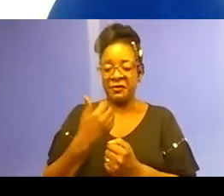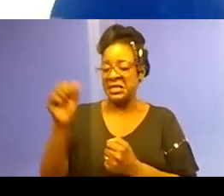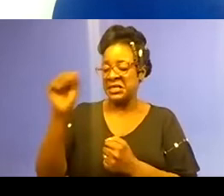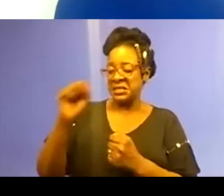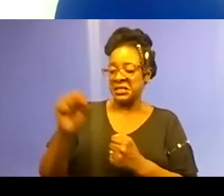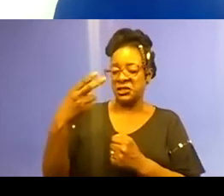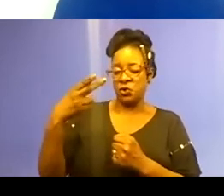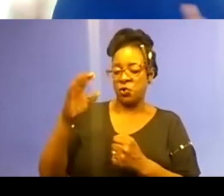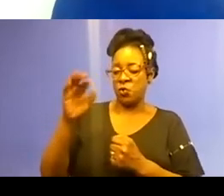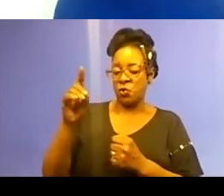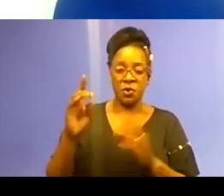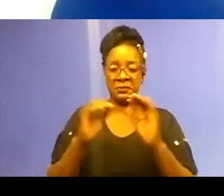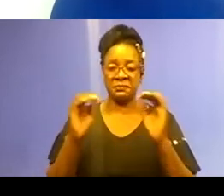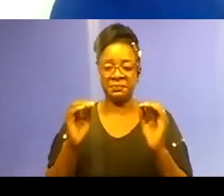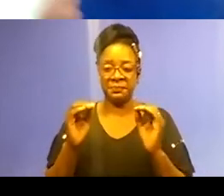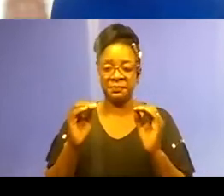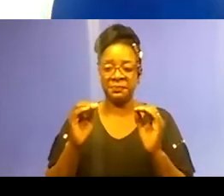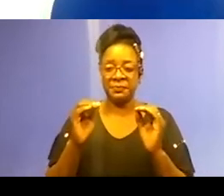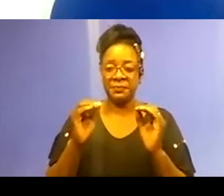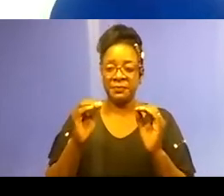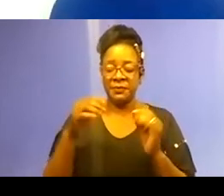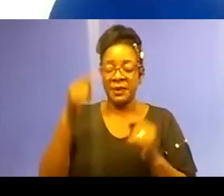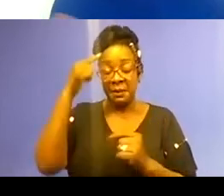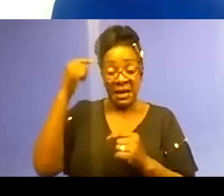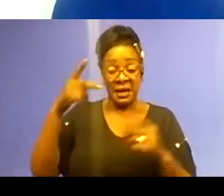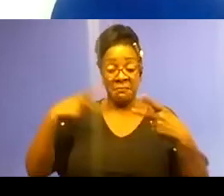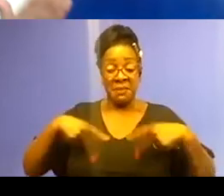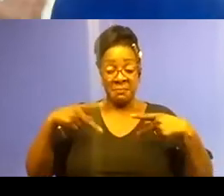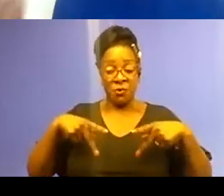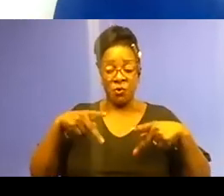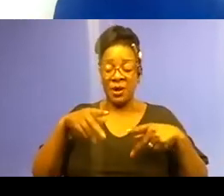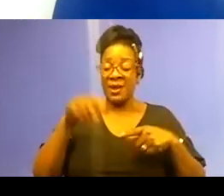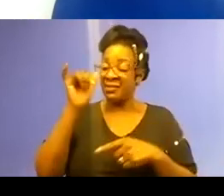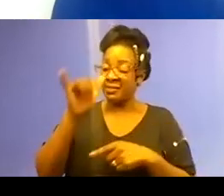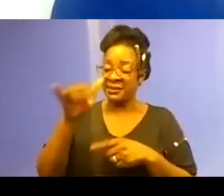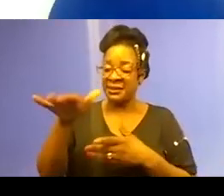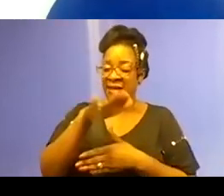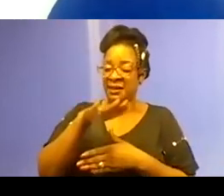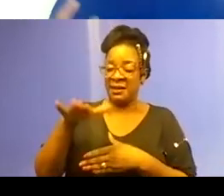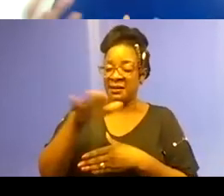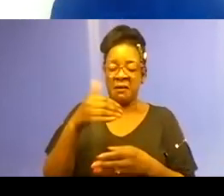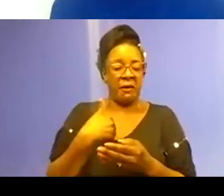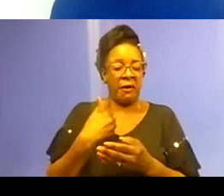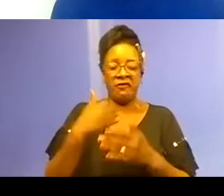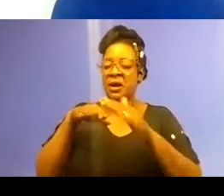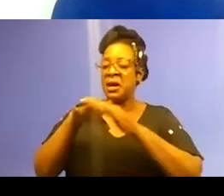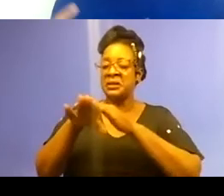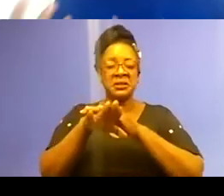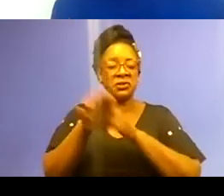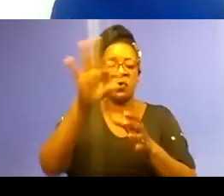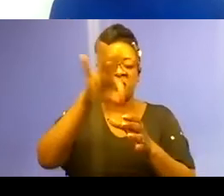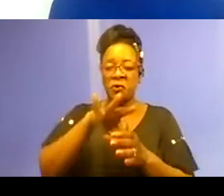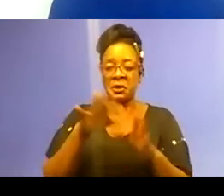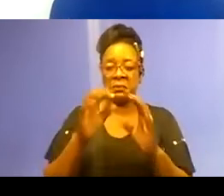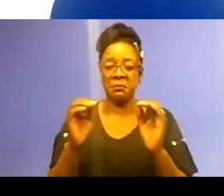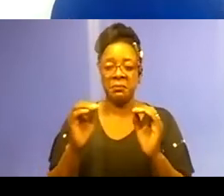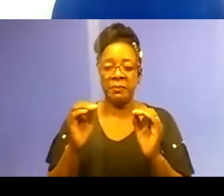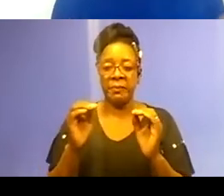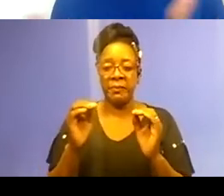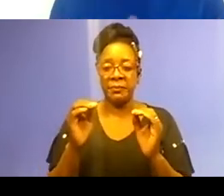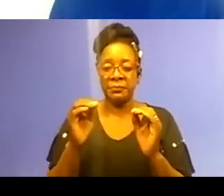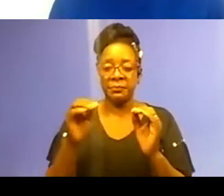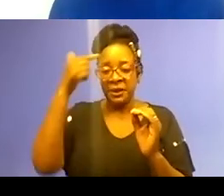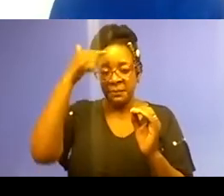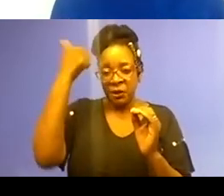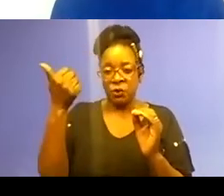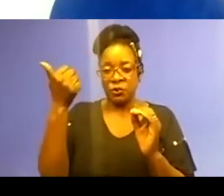that area don't have access to the vote. And so because they can't vote, they